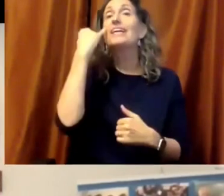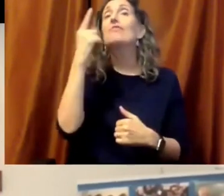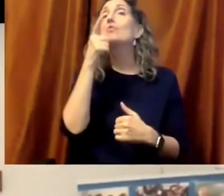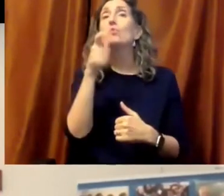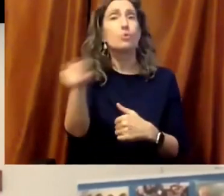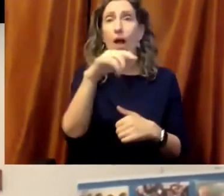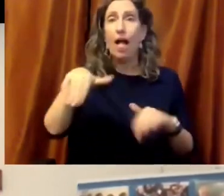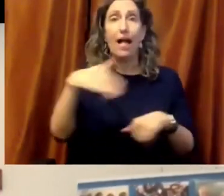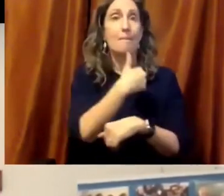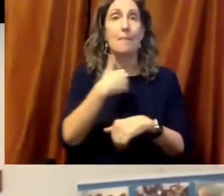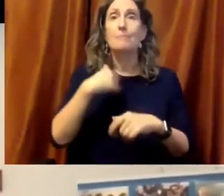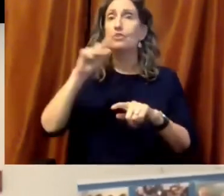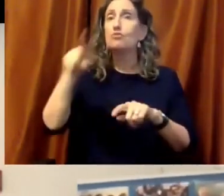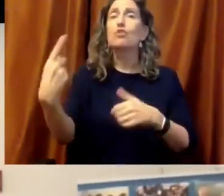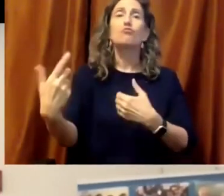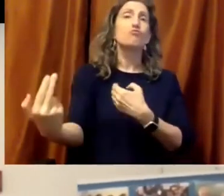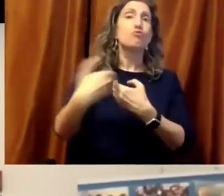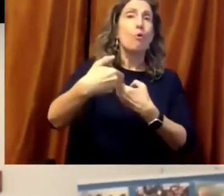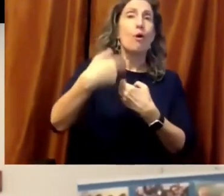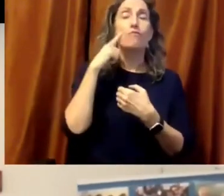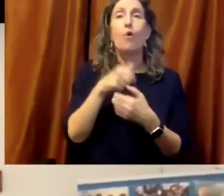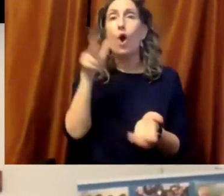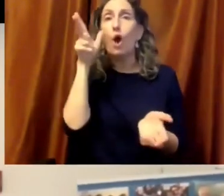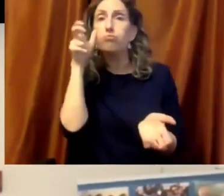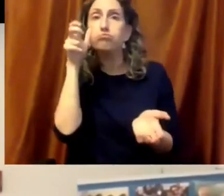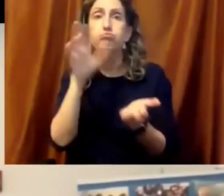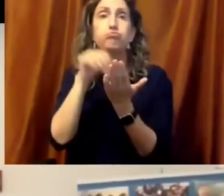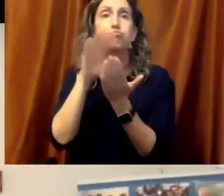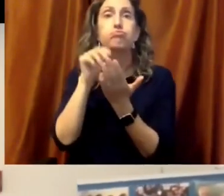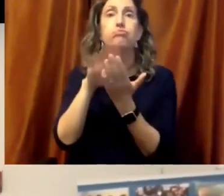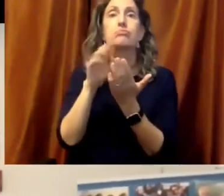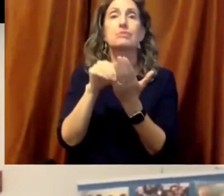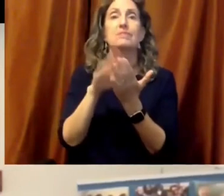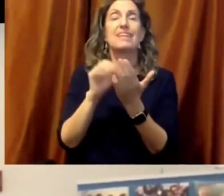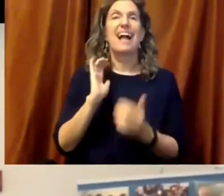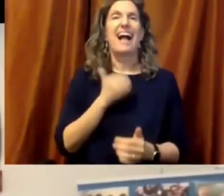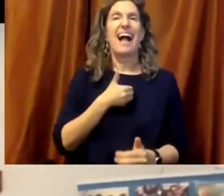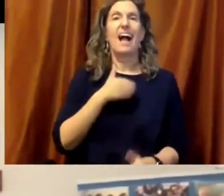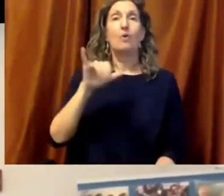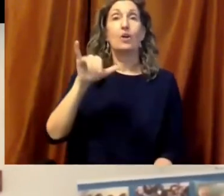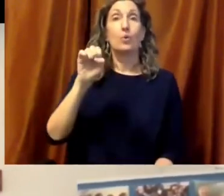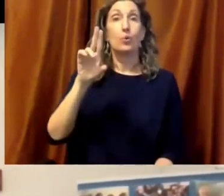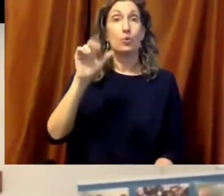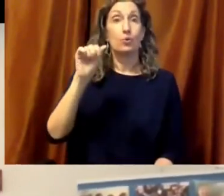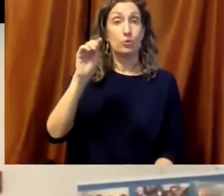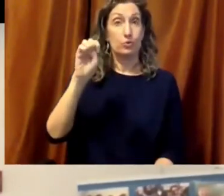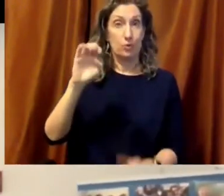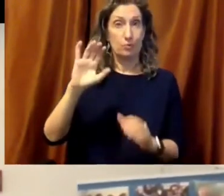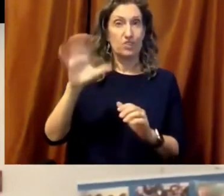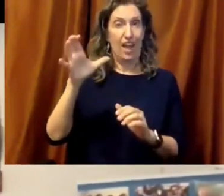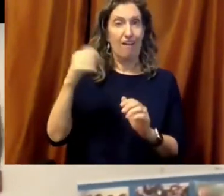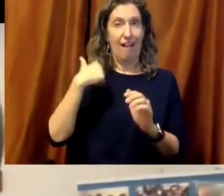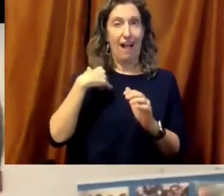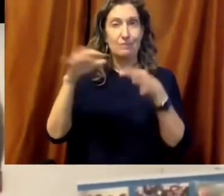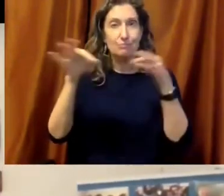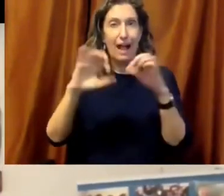instructions there on the YouTube channel if you would like to join or contribute. We urge you to be part of this process, and we're